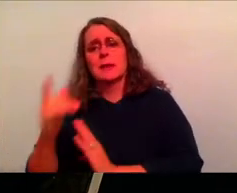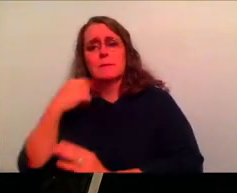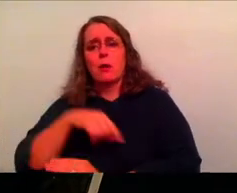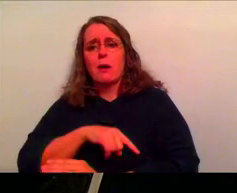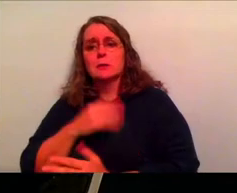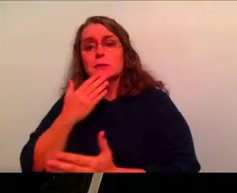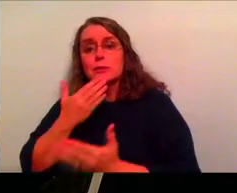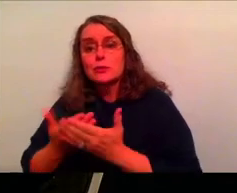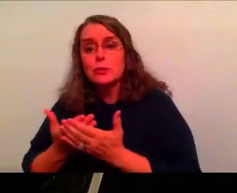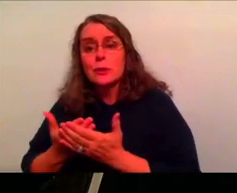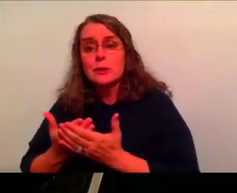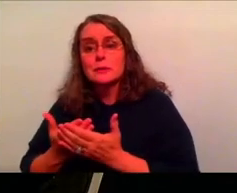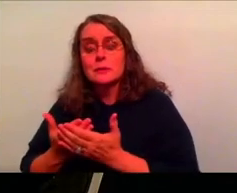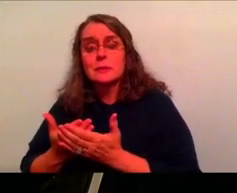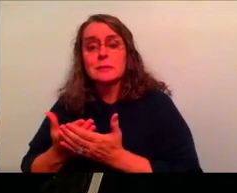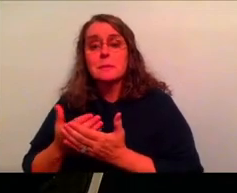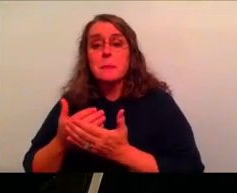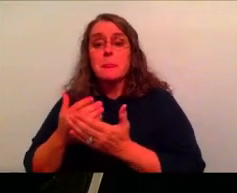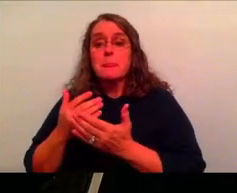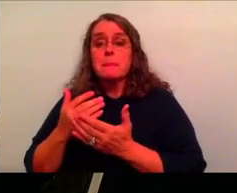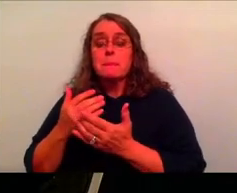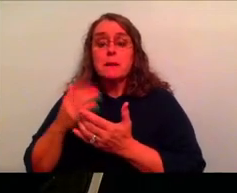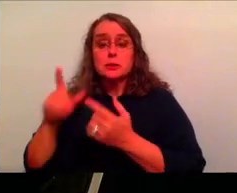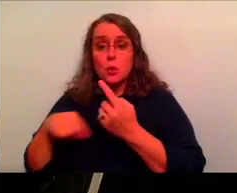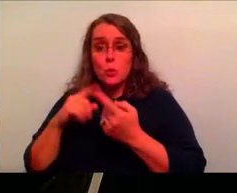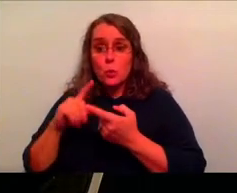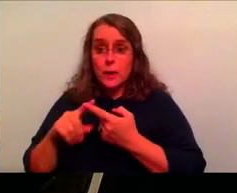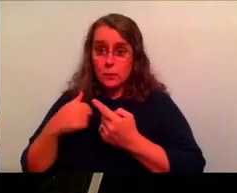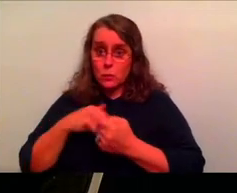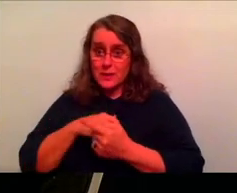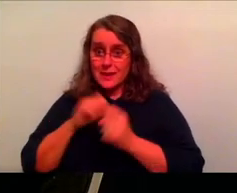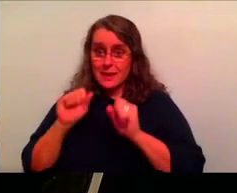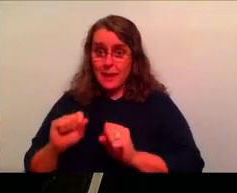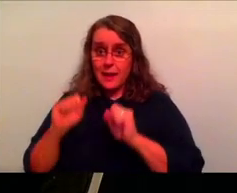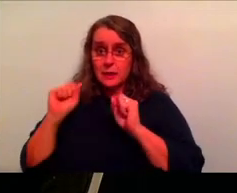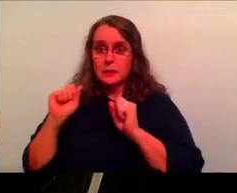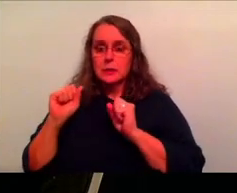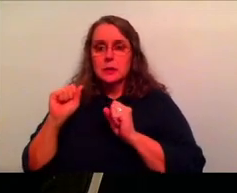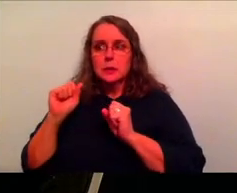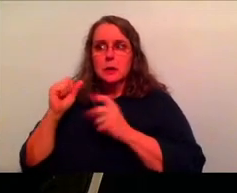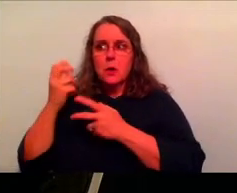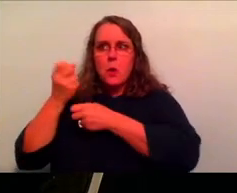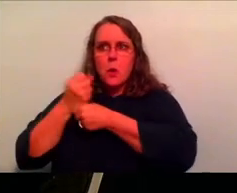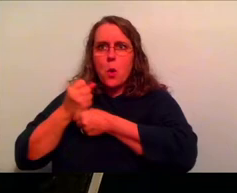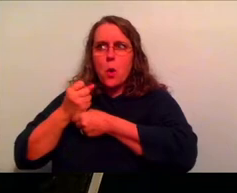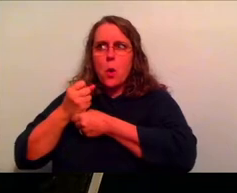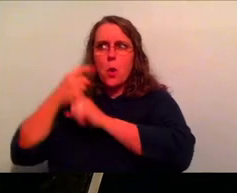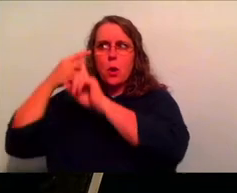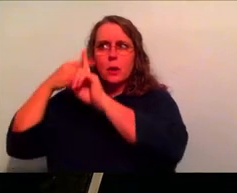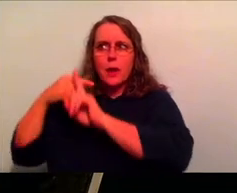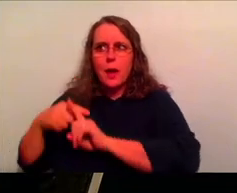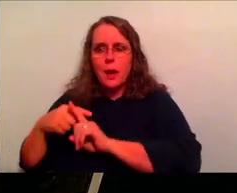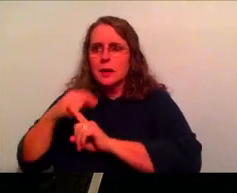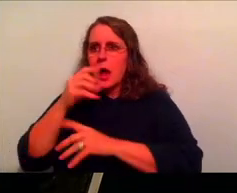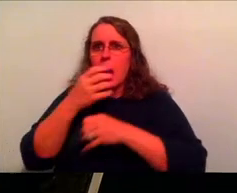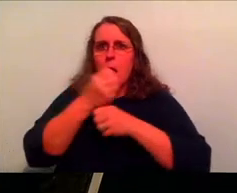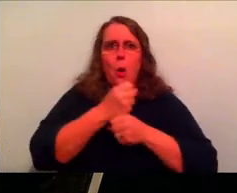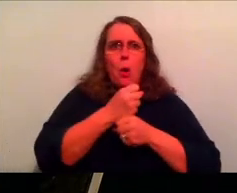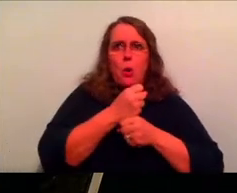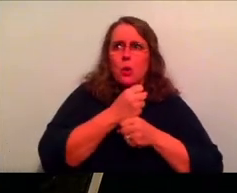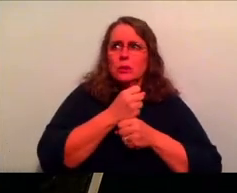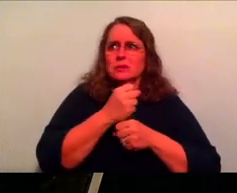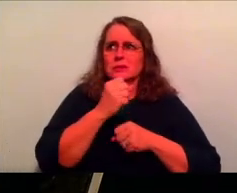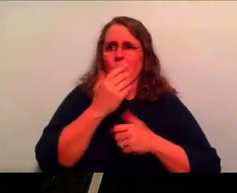So when we can know that and we can cling to that instead of, of, of the fear and of the other things of, of the comfortability, God, oh,